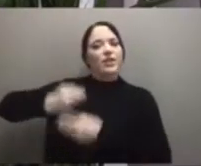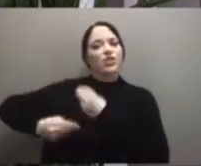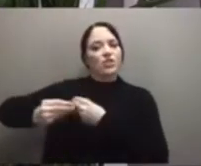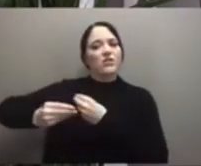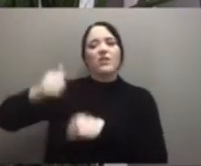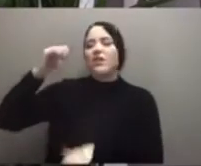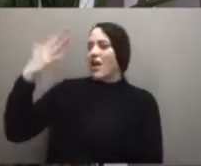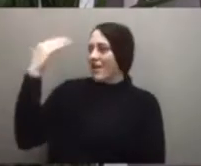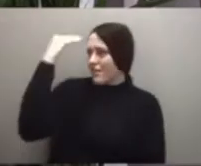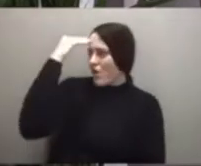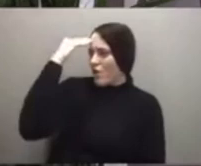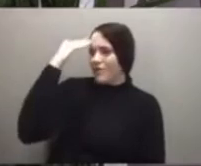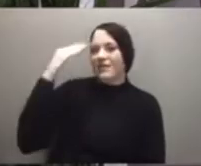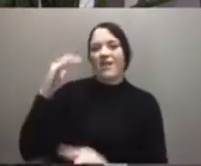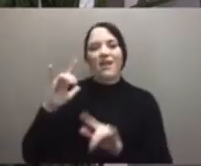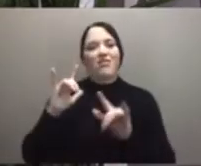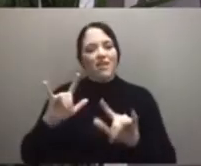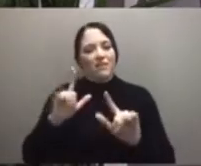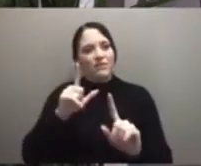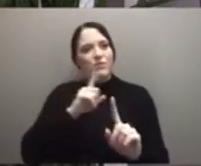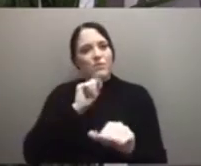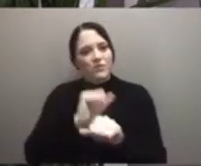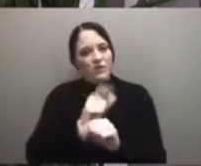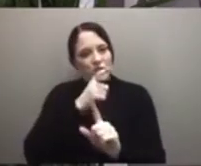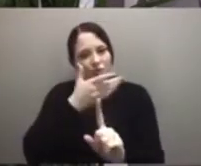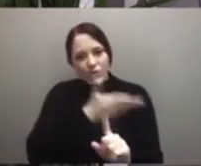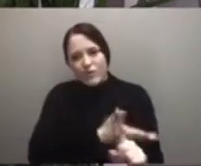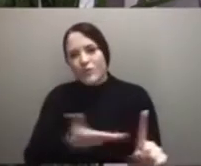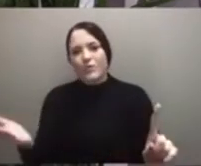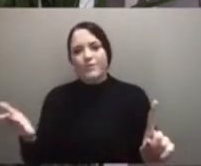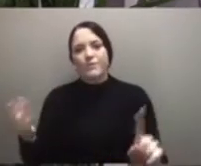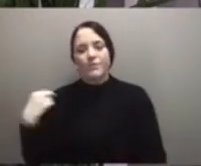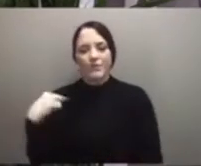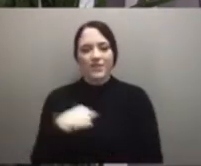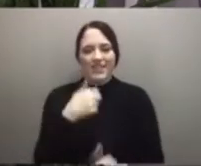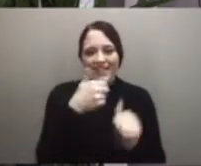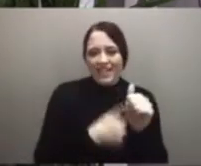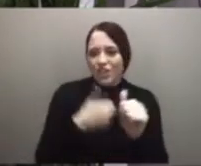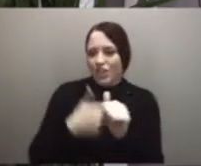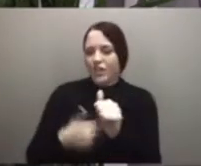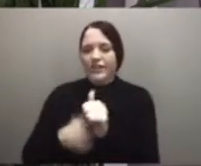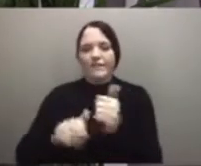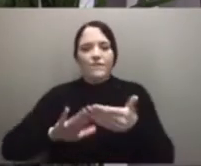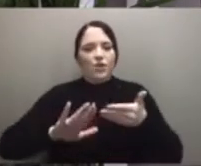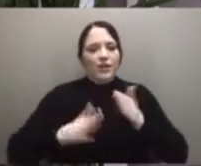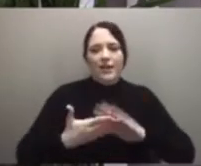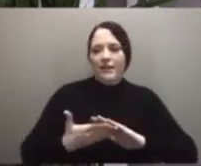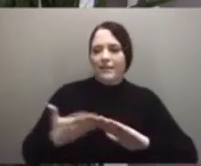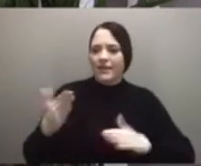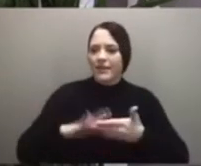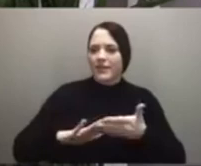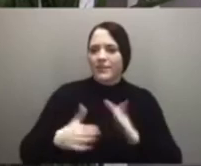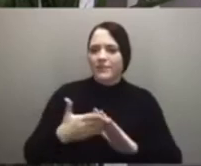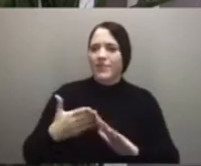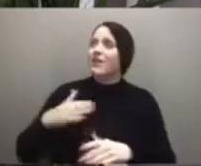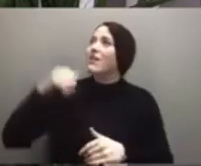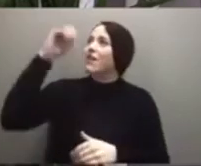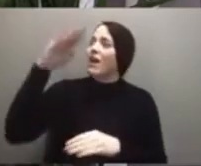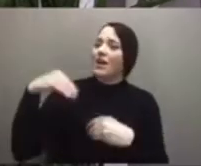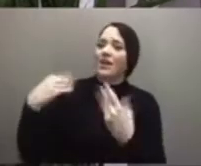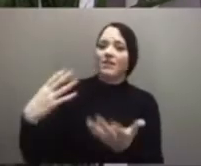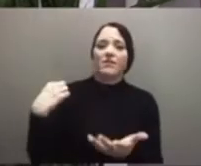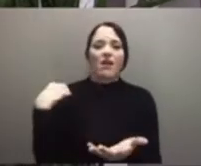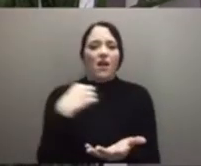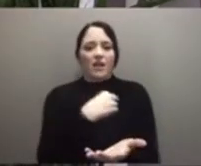loves the real you. We are each forgiven and empowered by the Lord our God to rise up this